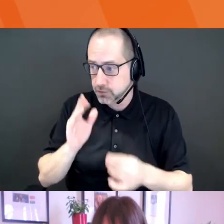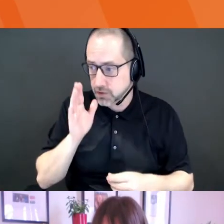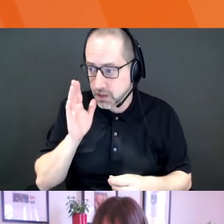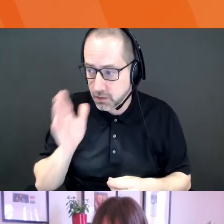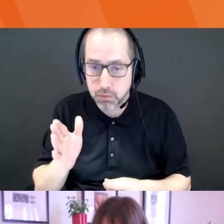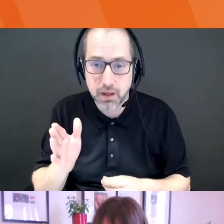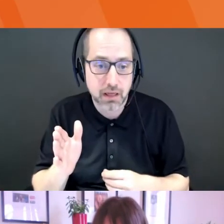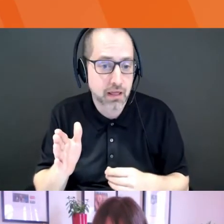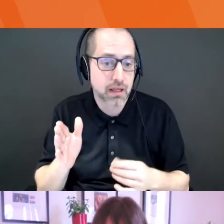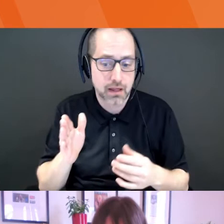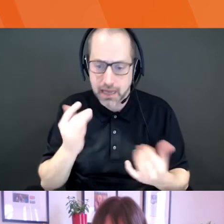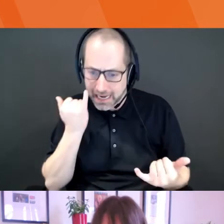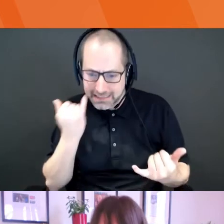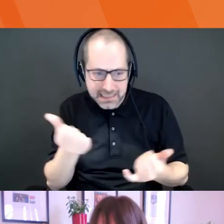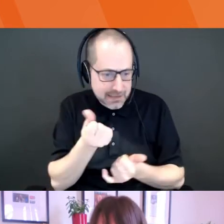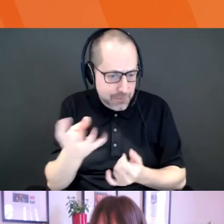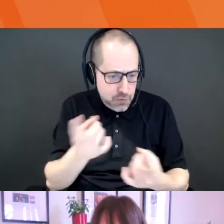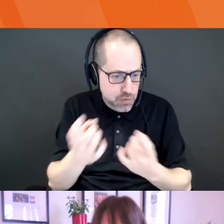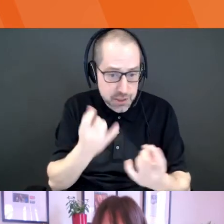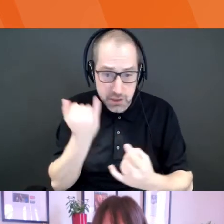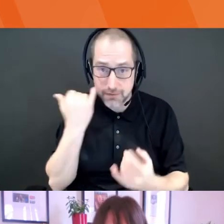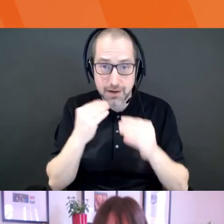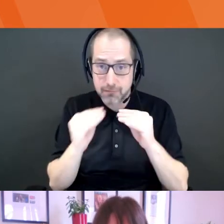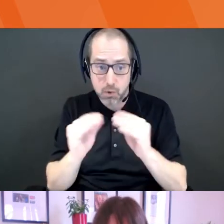through. I'm happy to answer any more if there are some.